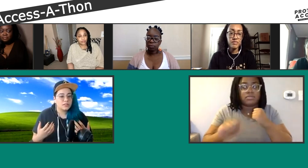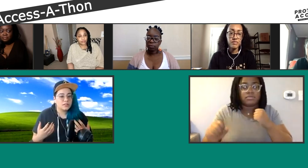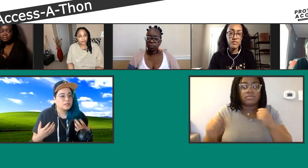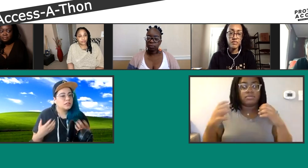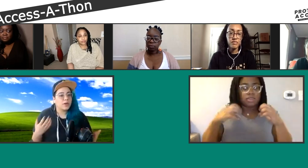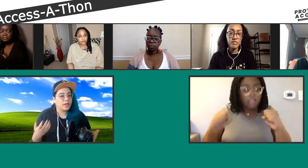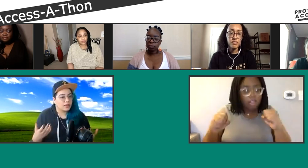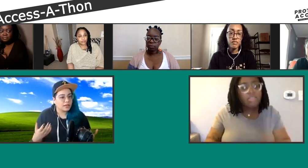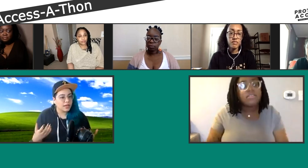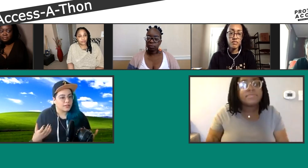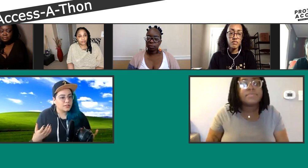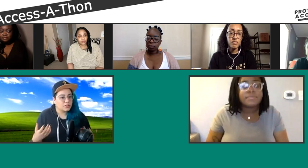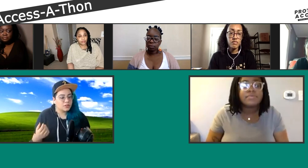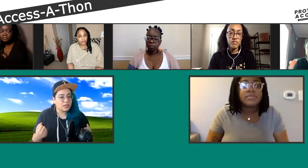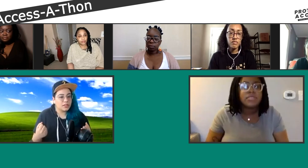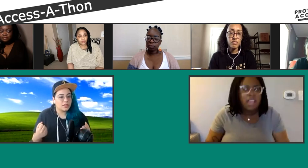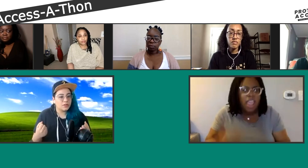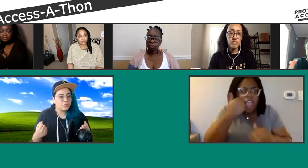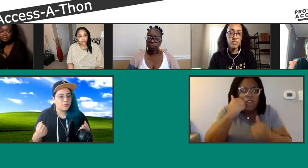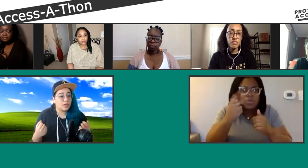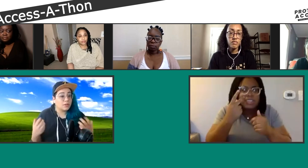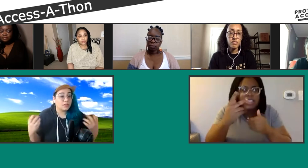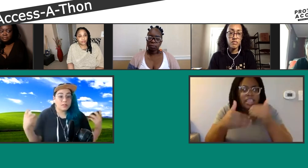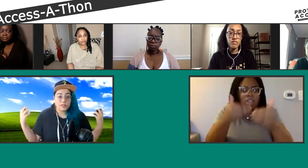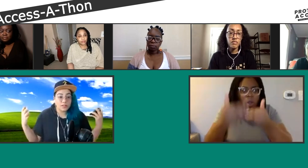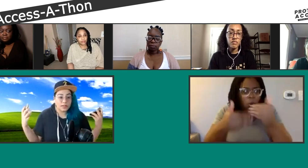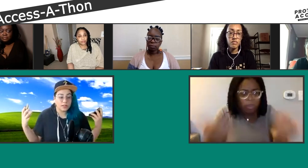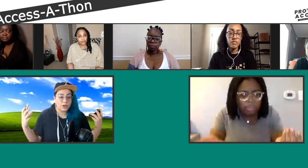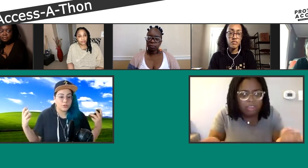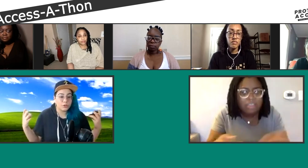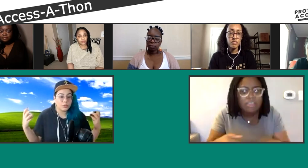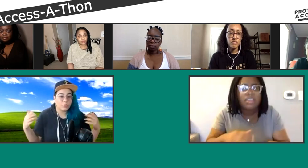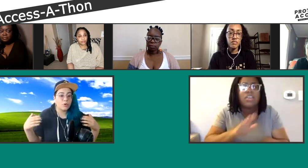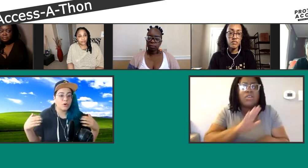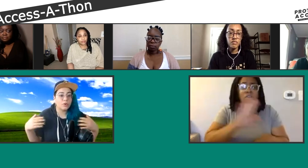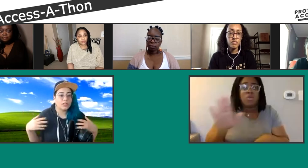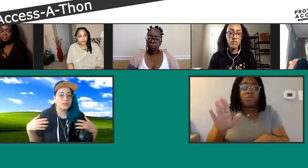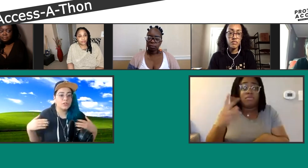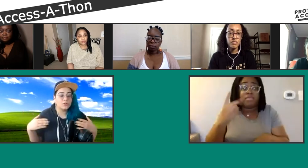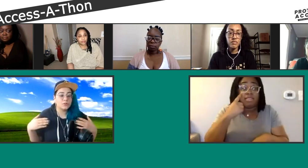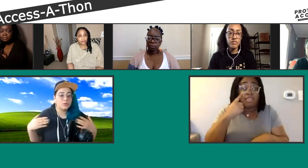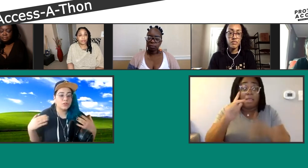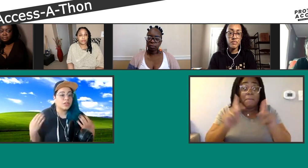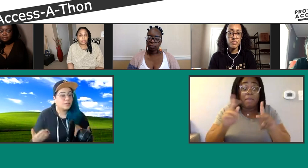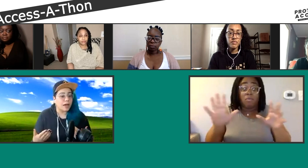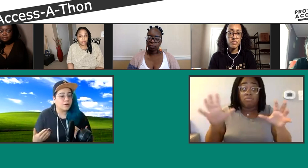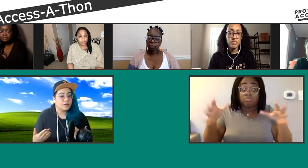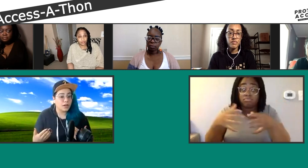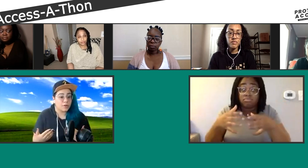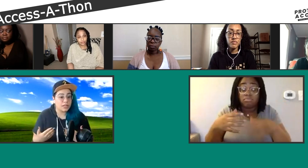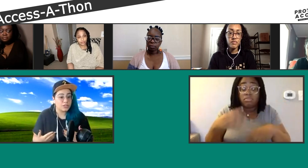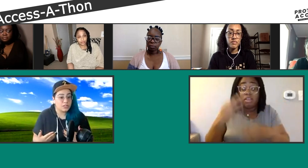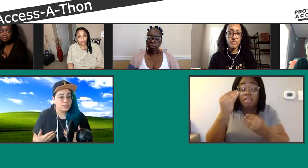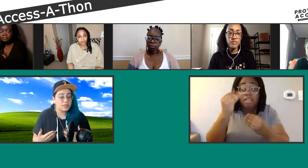going, I guess? Do you think that maybe society at large will be more willing to think about